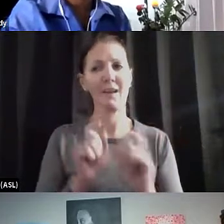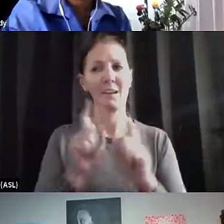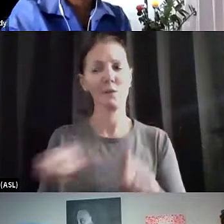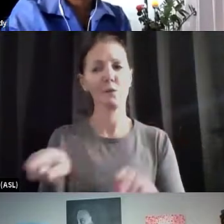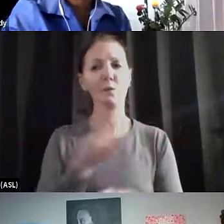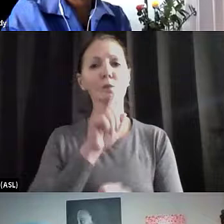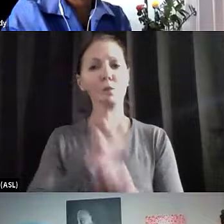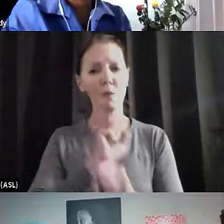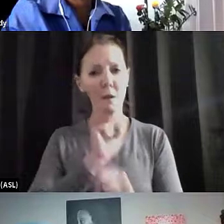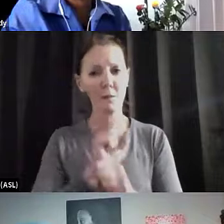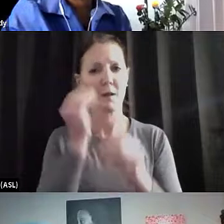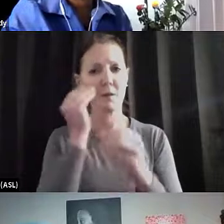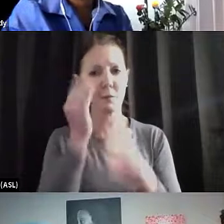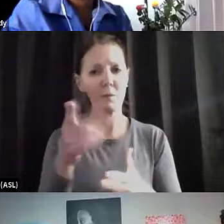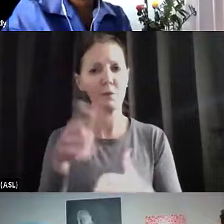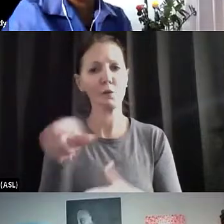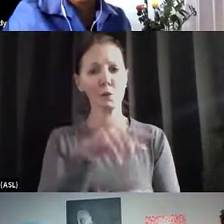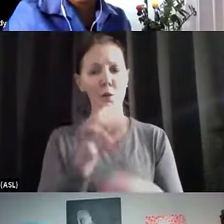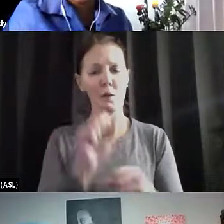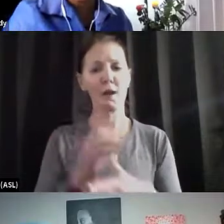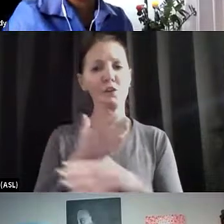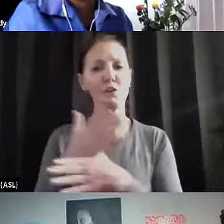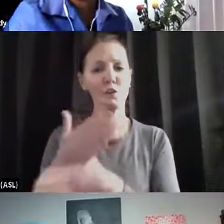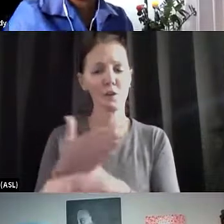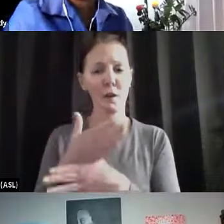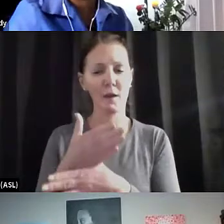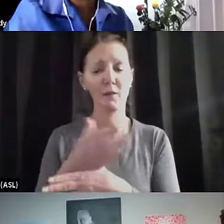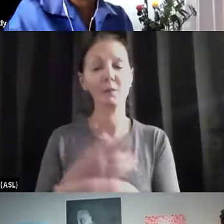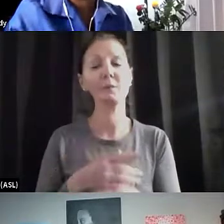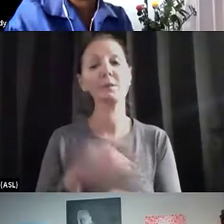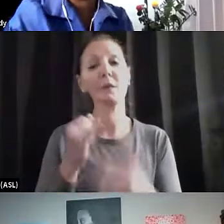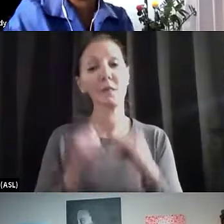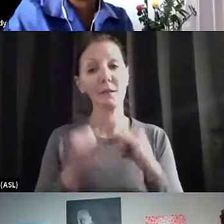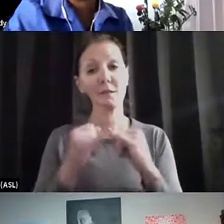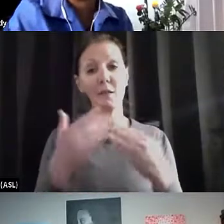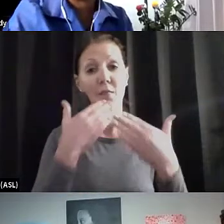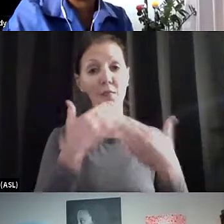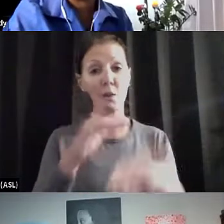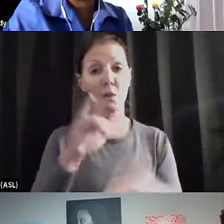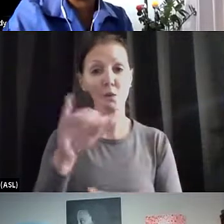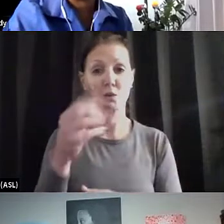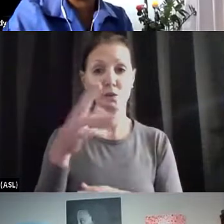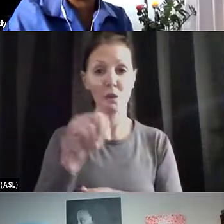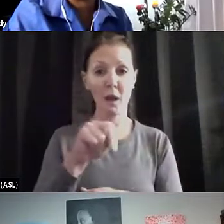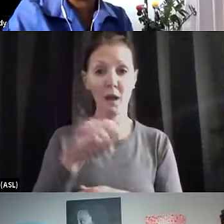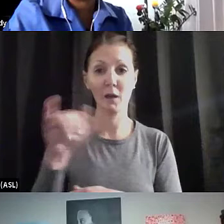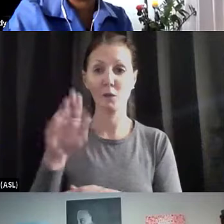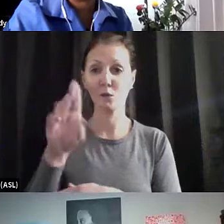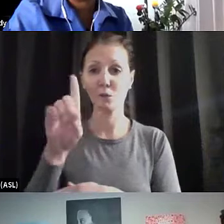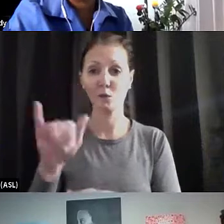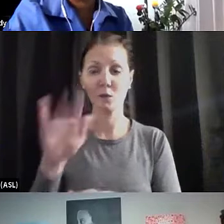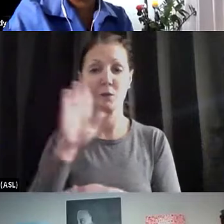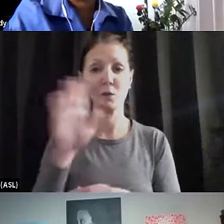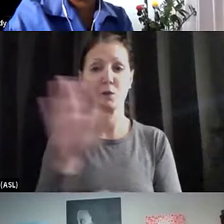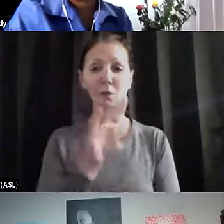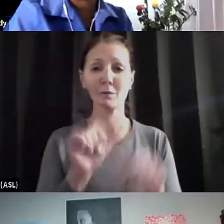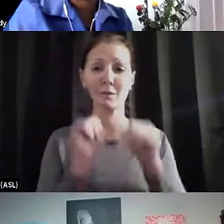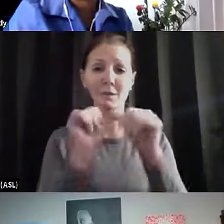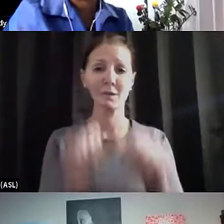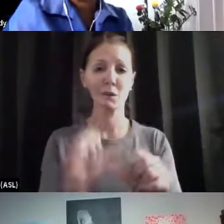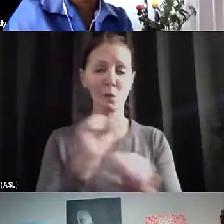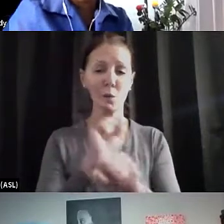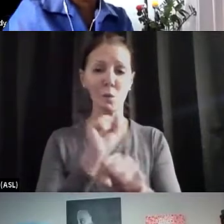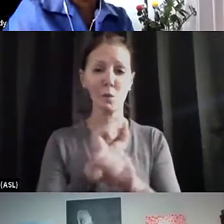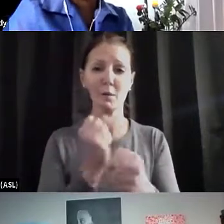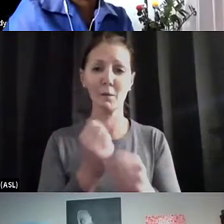that you can take and that you can share. Finally, thank you, John and Judy, for your continued work in making sure that we